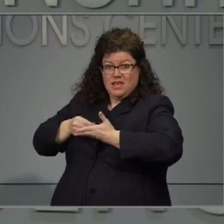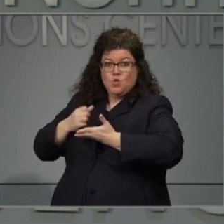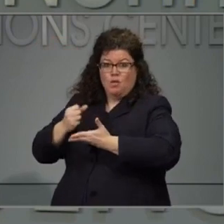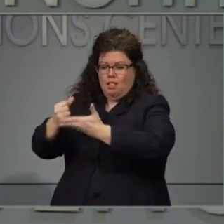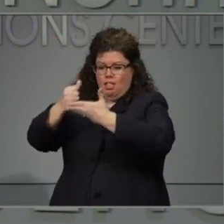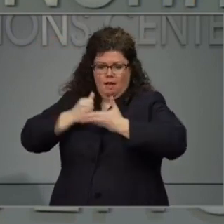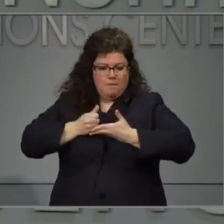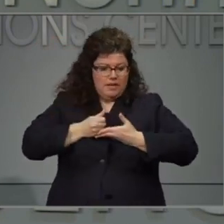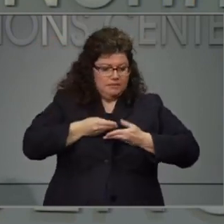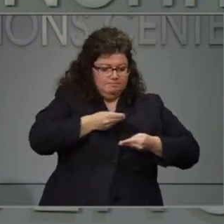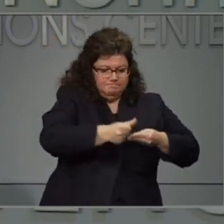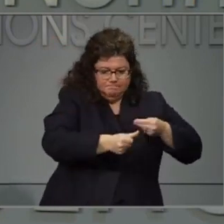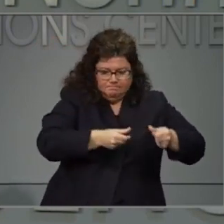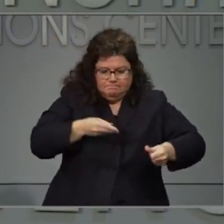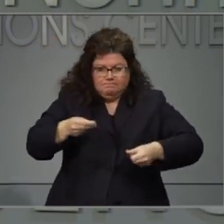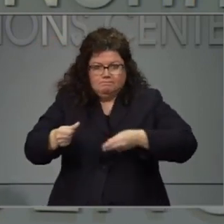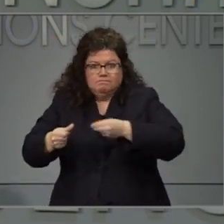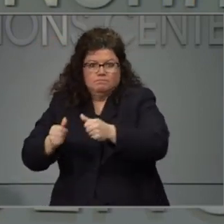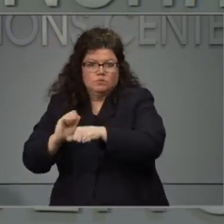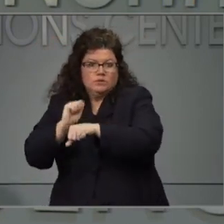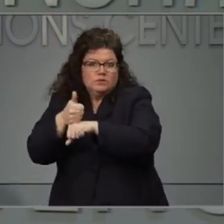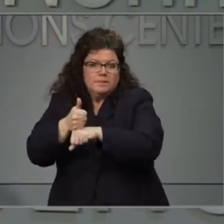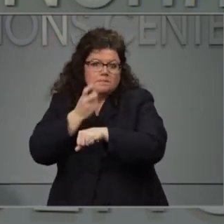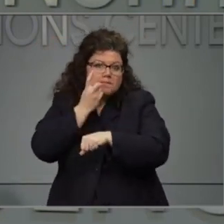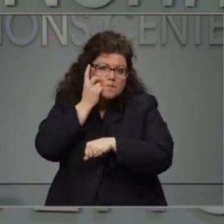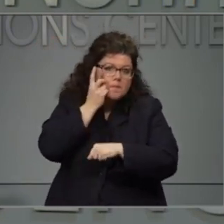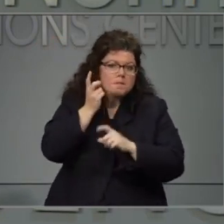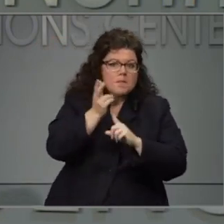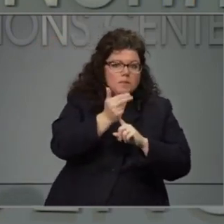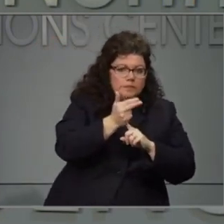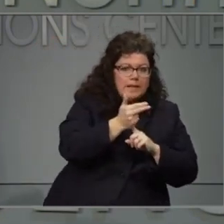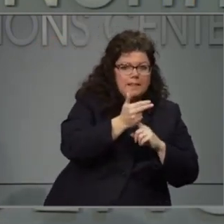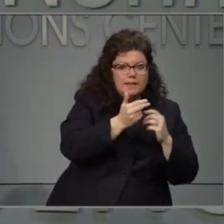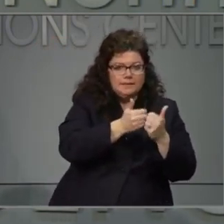effort. But I'll first let Dr. Cohen talk a little bit about the executive order.